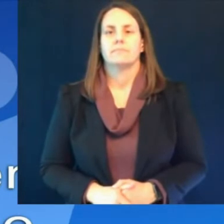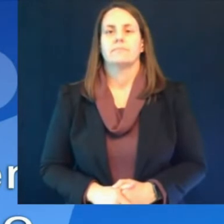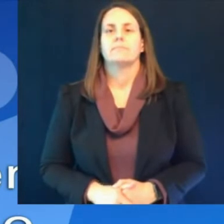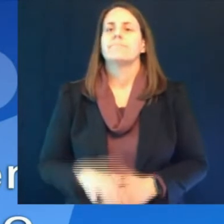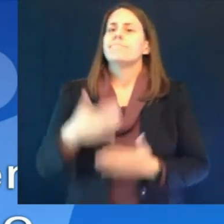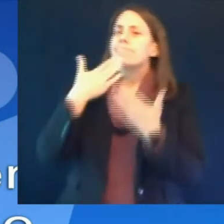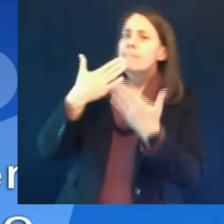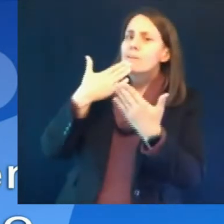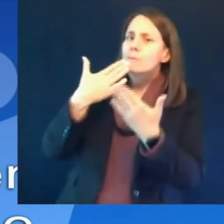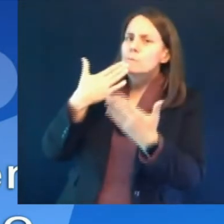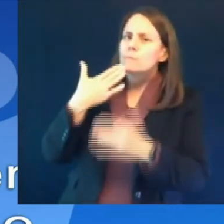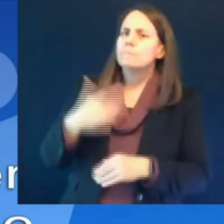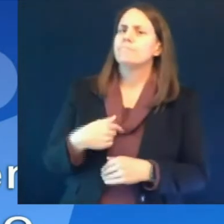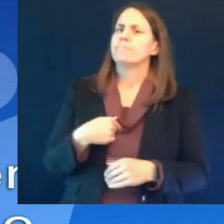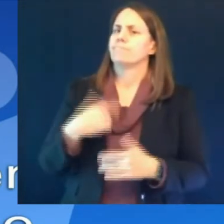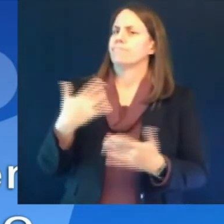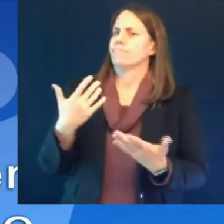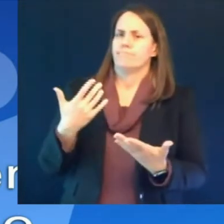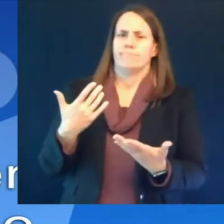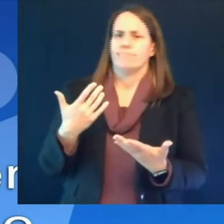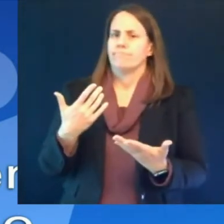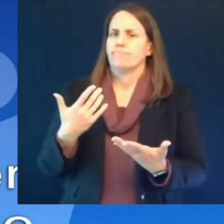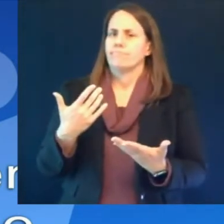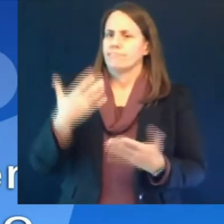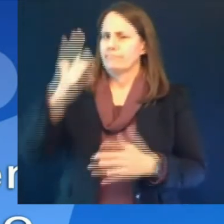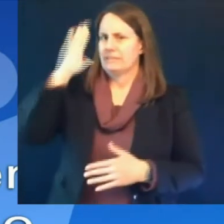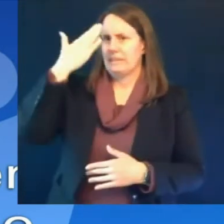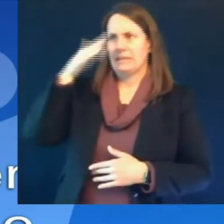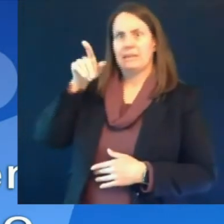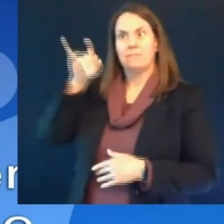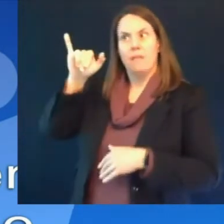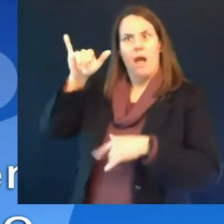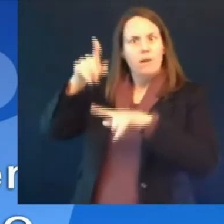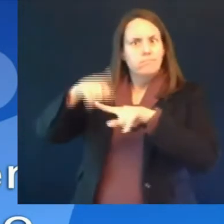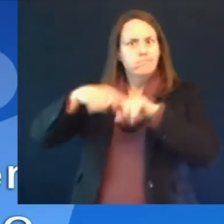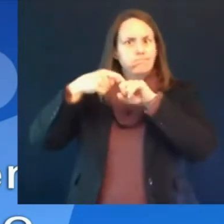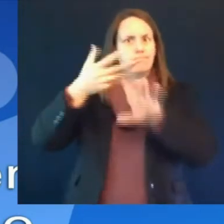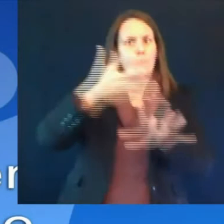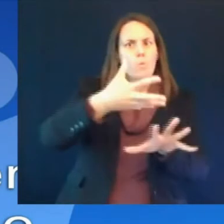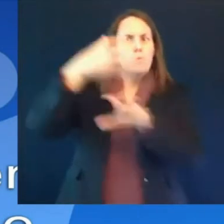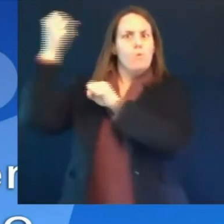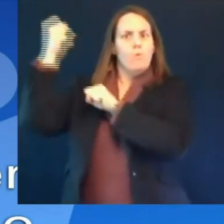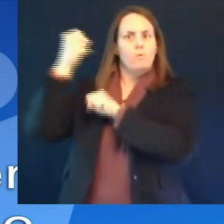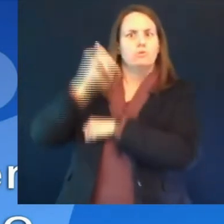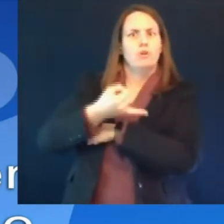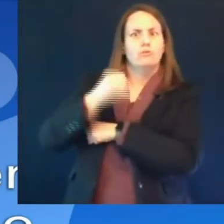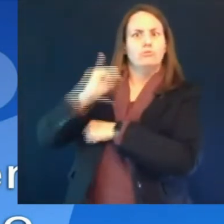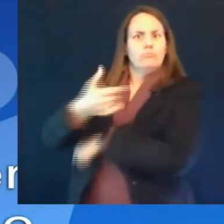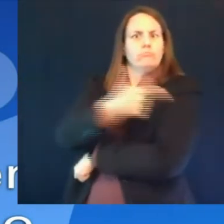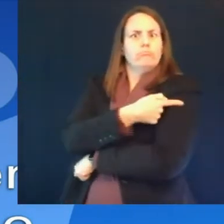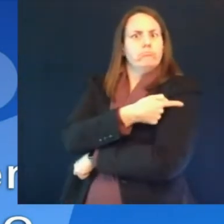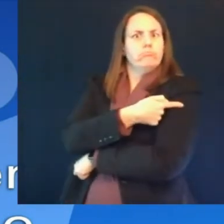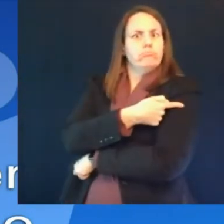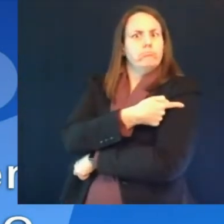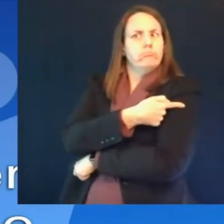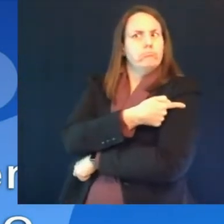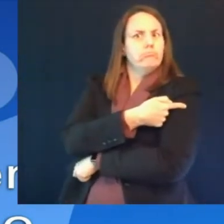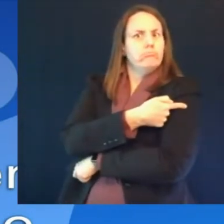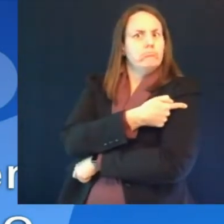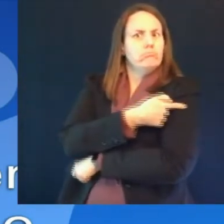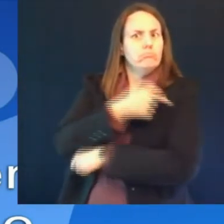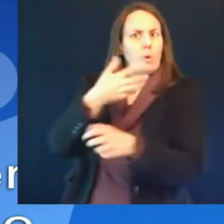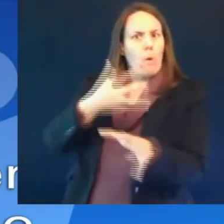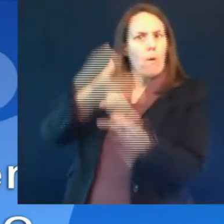community that the pausing of the johnson and johnson vaccine especially for a um side effect that is so